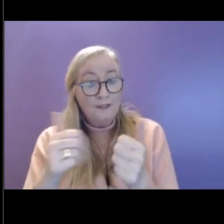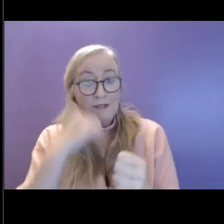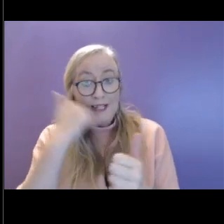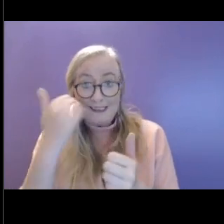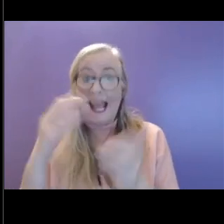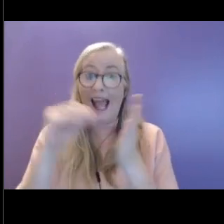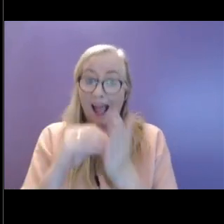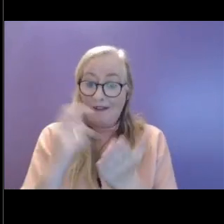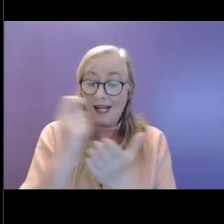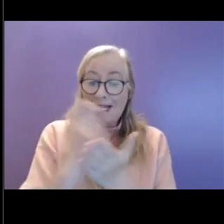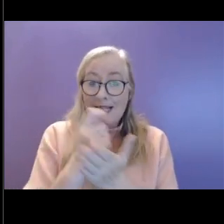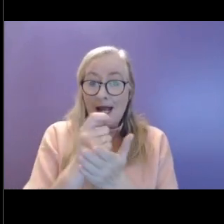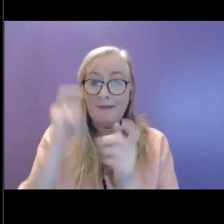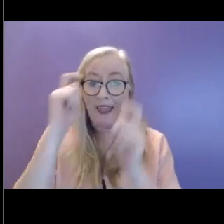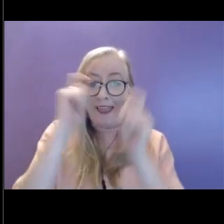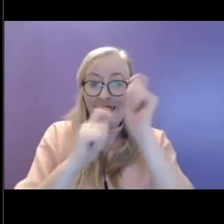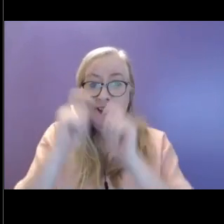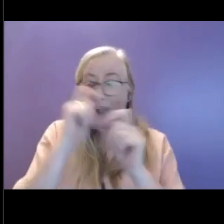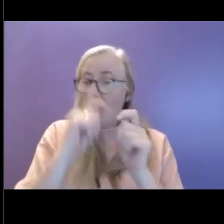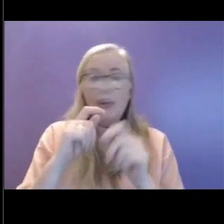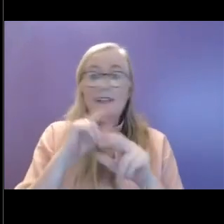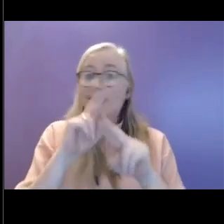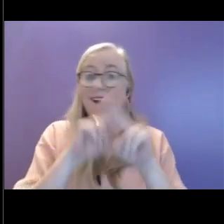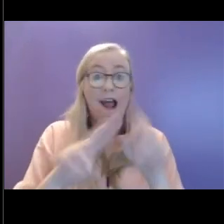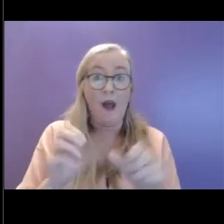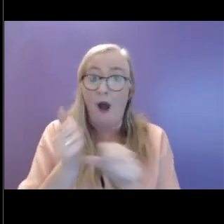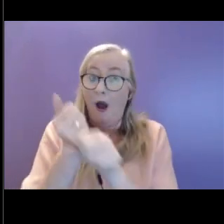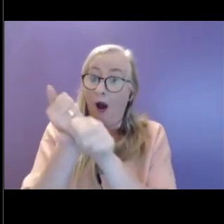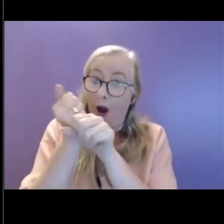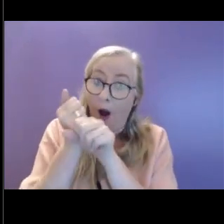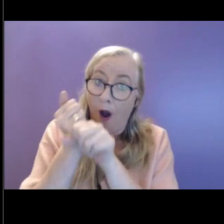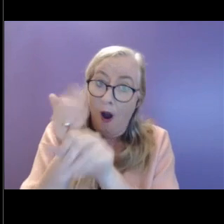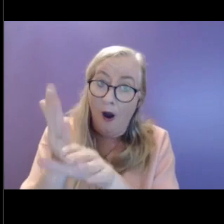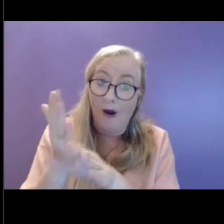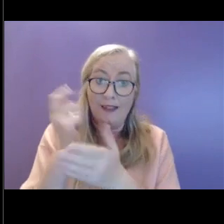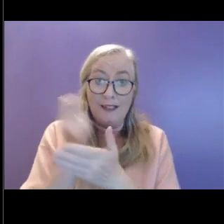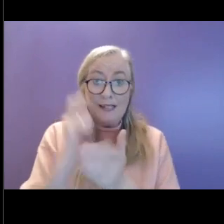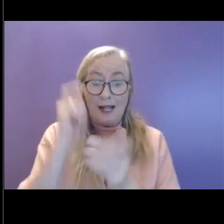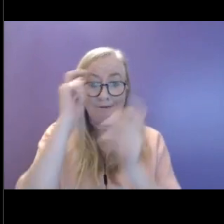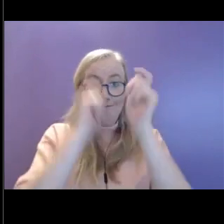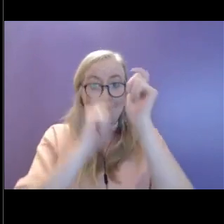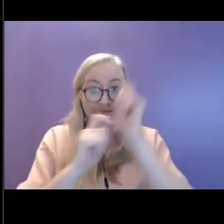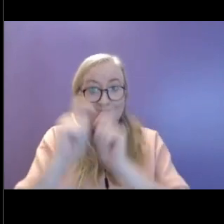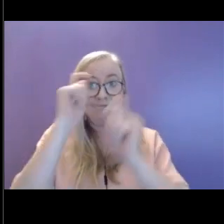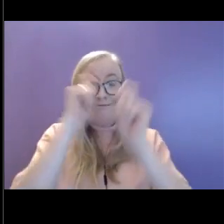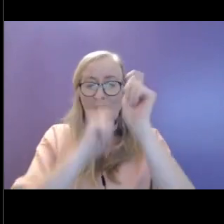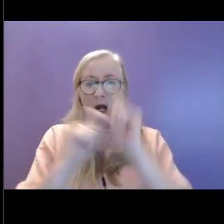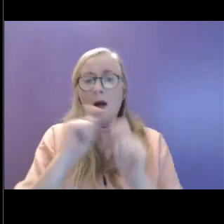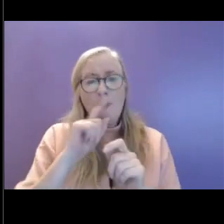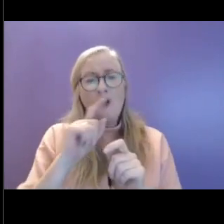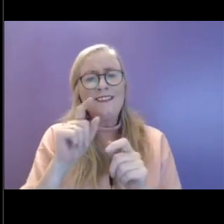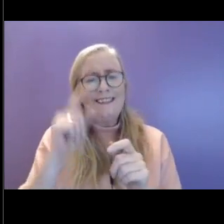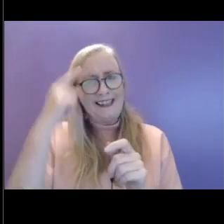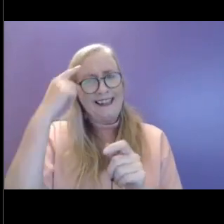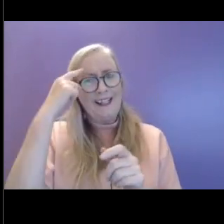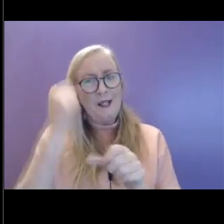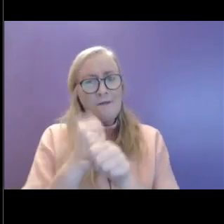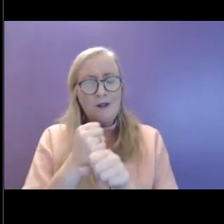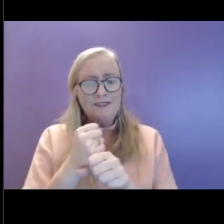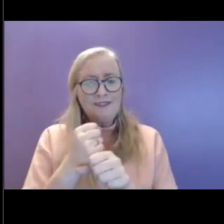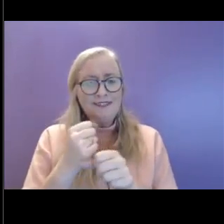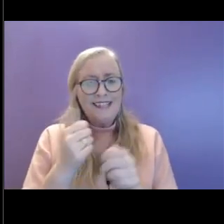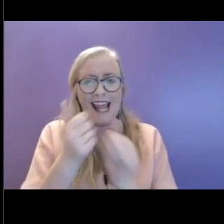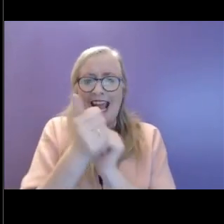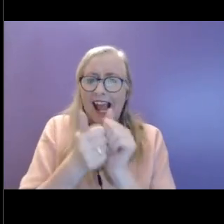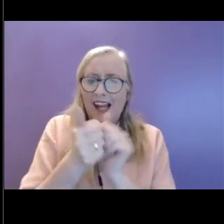perhaps not to spend all your time in reflection and perhaps looking to some of the activities. trying to keep some kind of a measure of